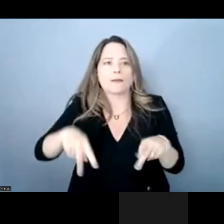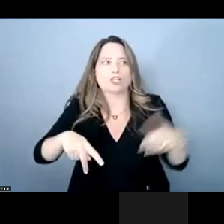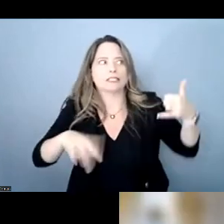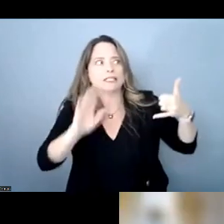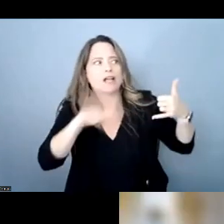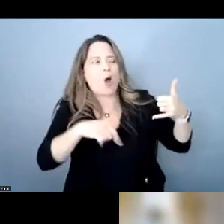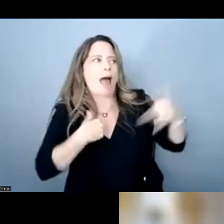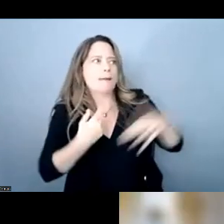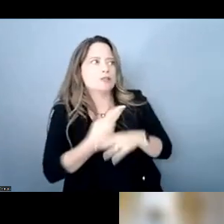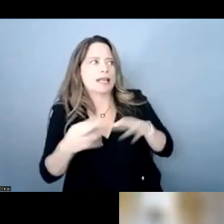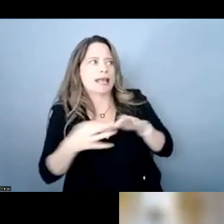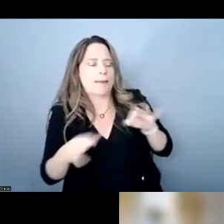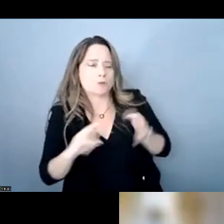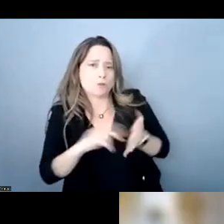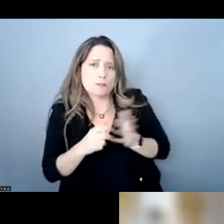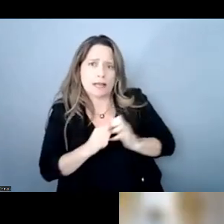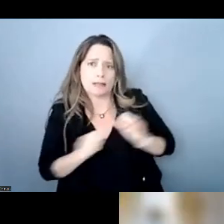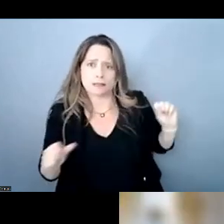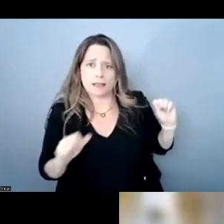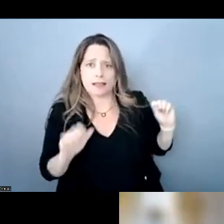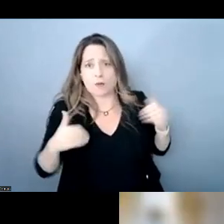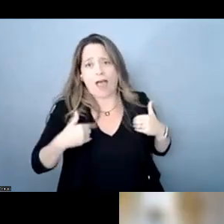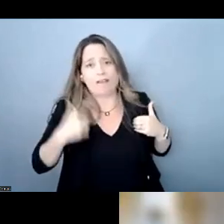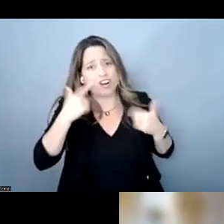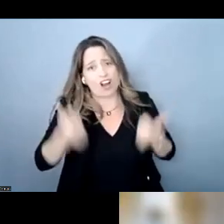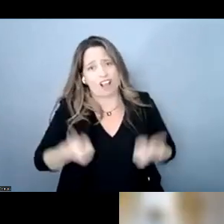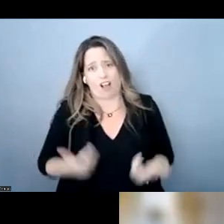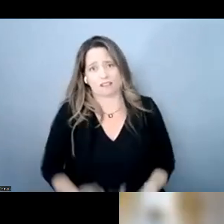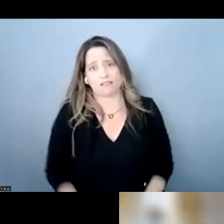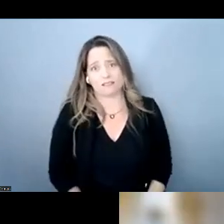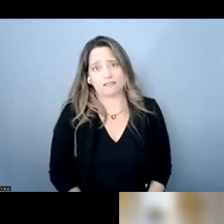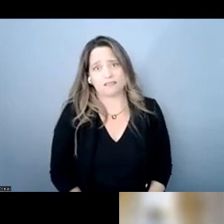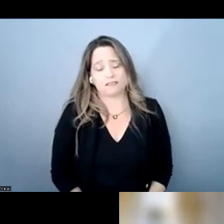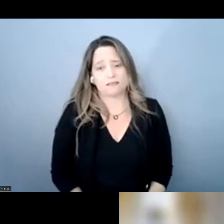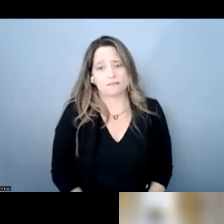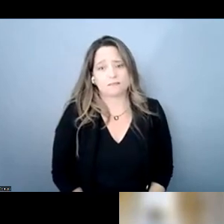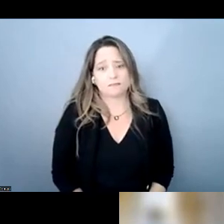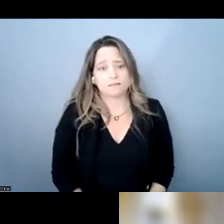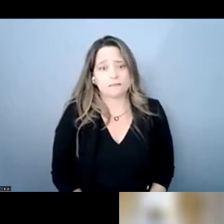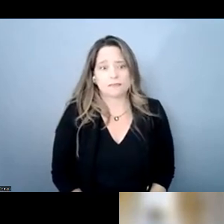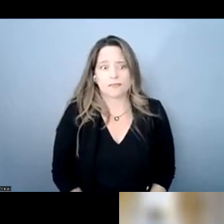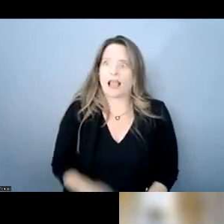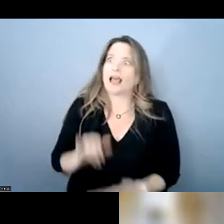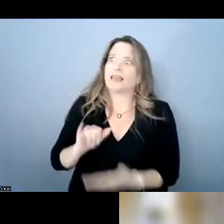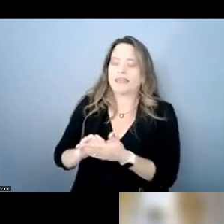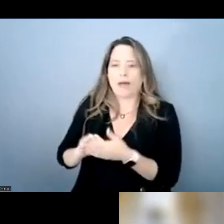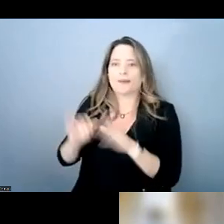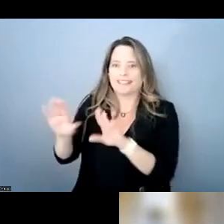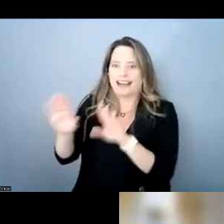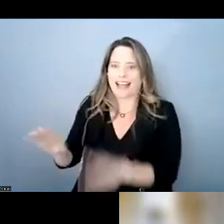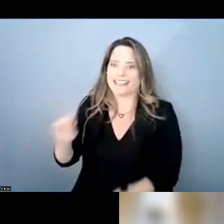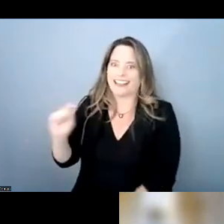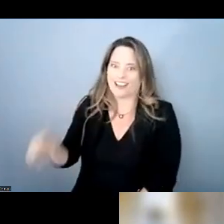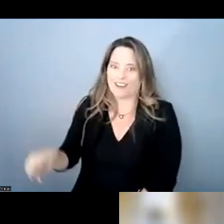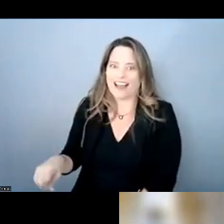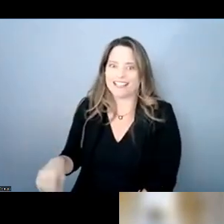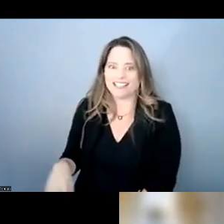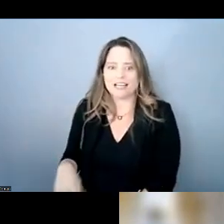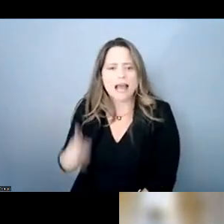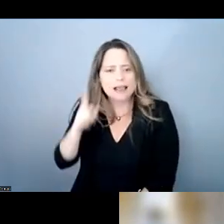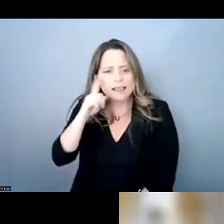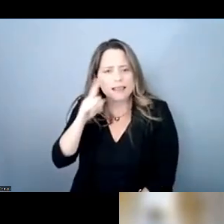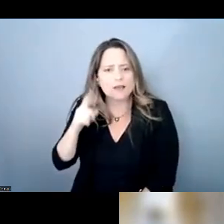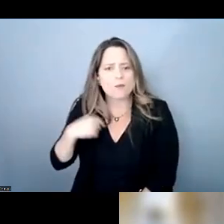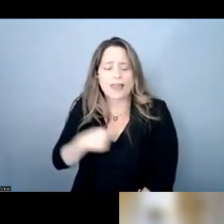that was an excellent question and i think we had some